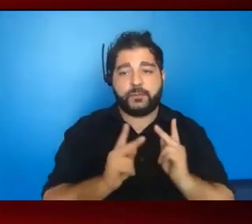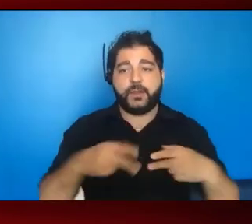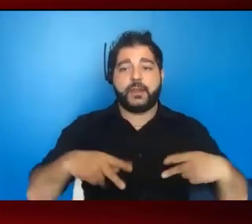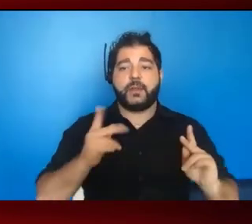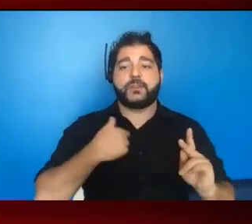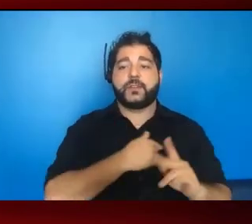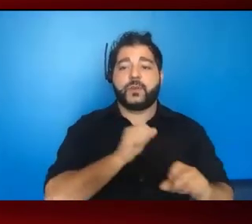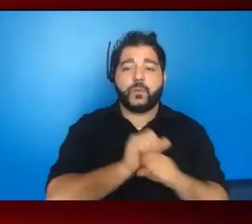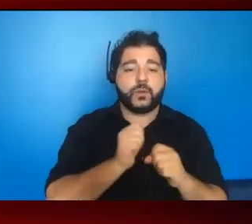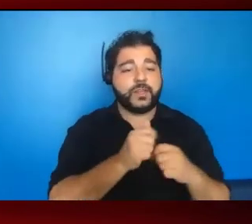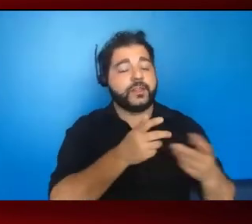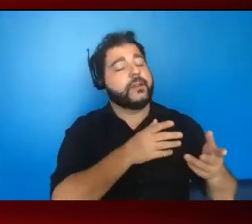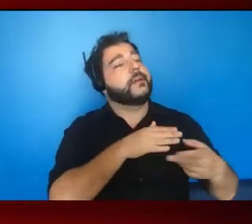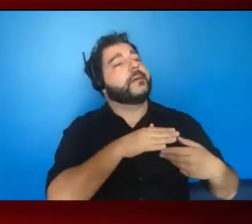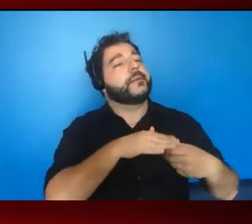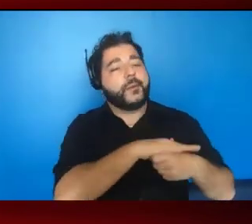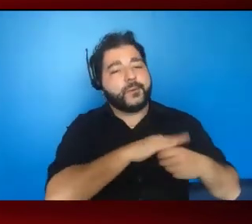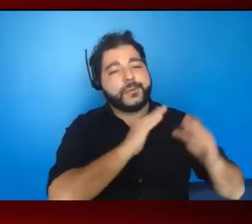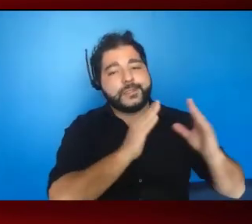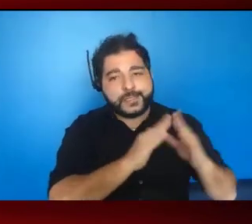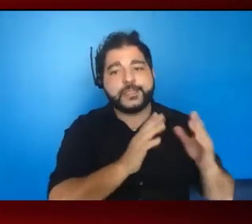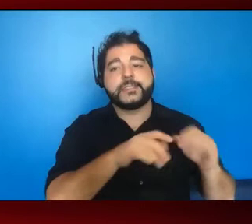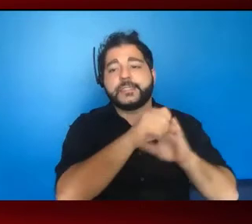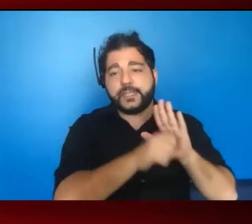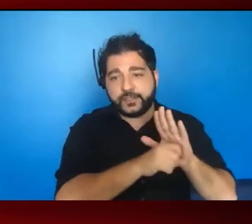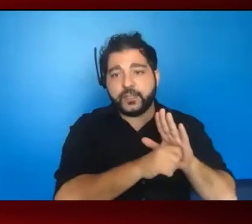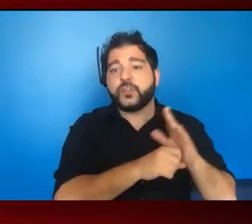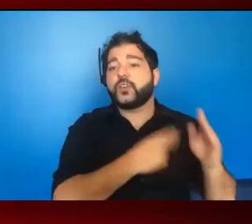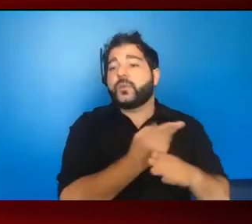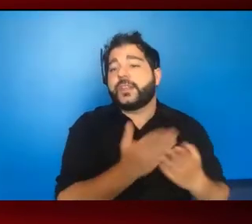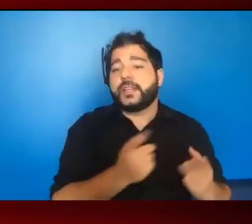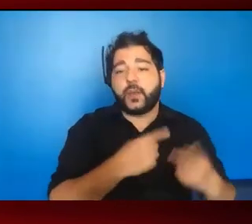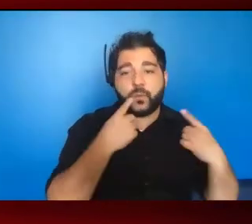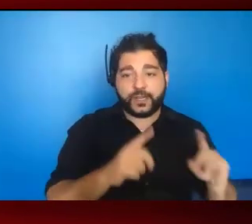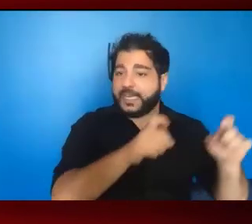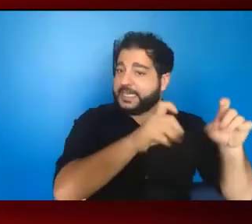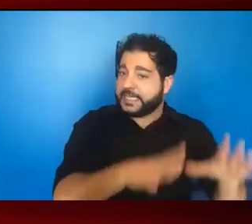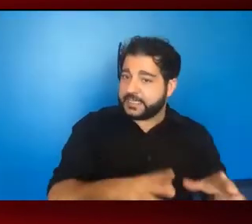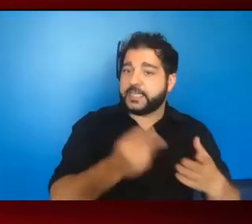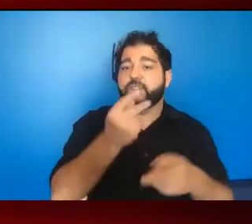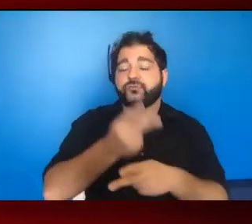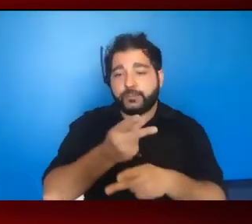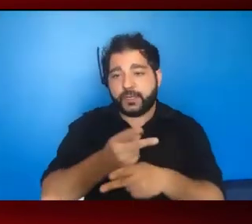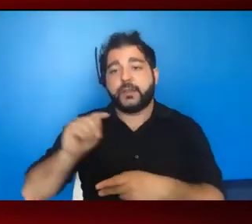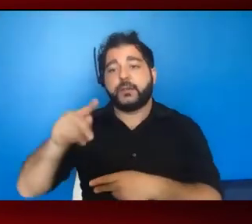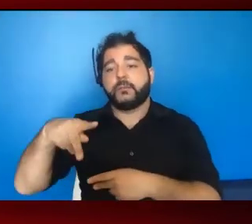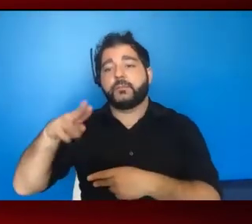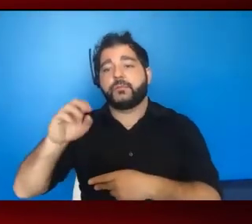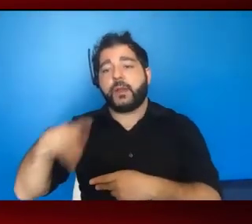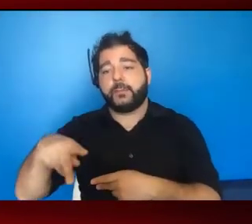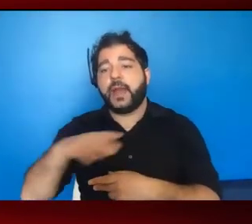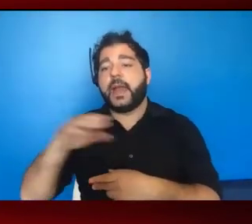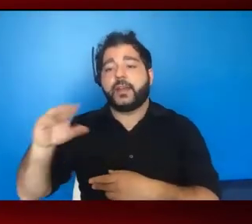to work with local jurisdictions to use the tools at work, testing, treatment, PrEP, and let's not forget CORE,